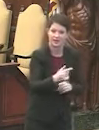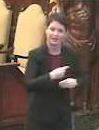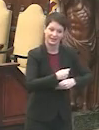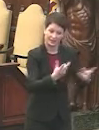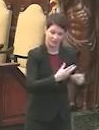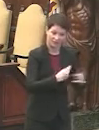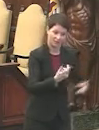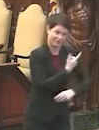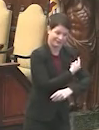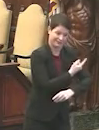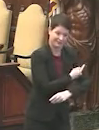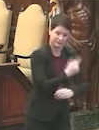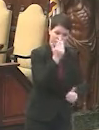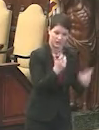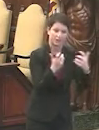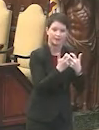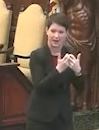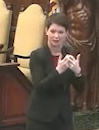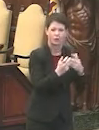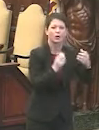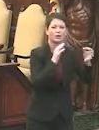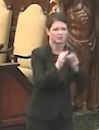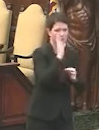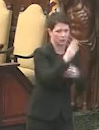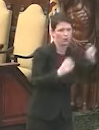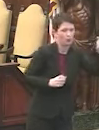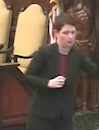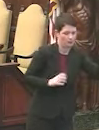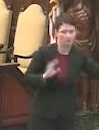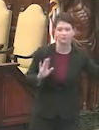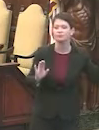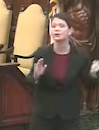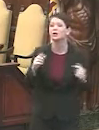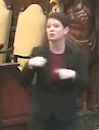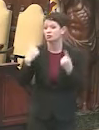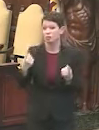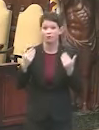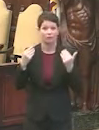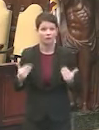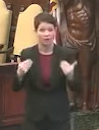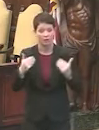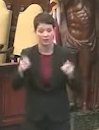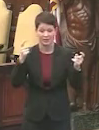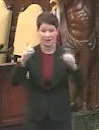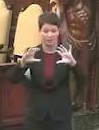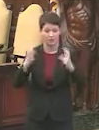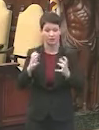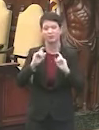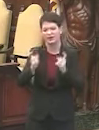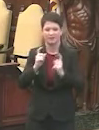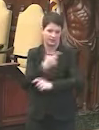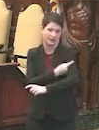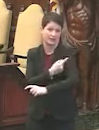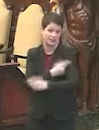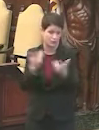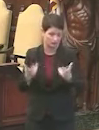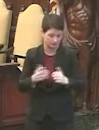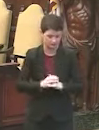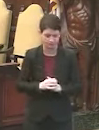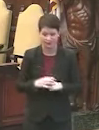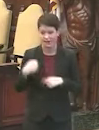to match that, and more on that in a minute. So let's talk about where we are so far with our administration and the doses that are available to us.